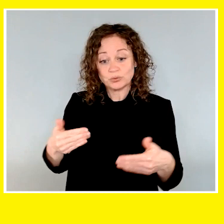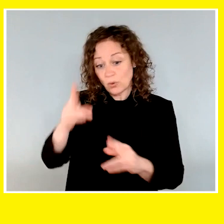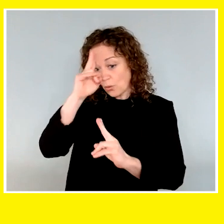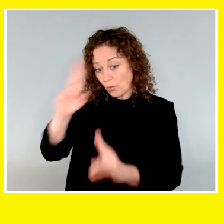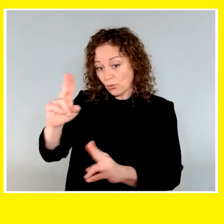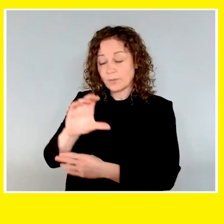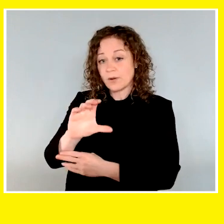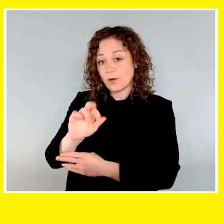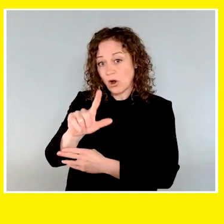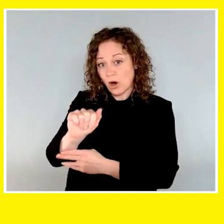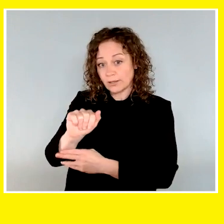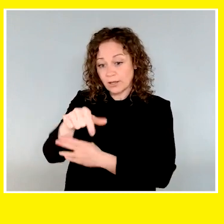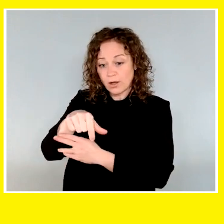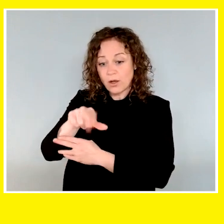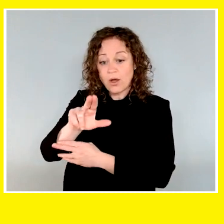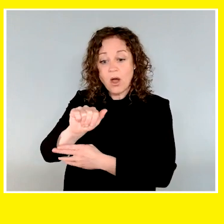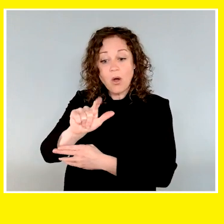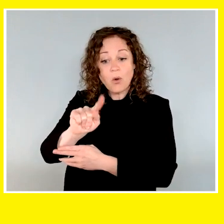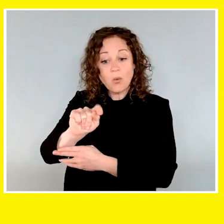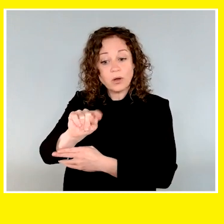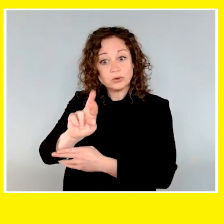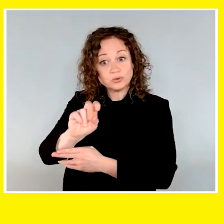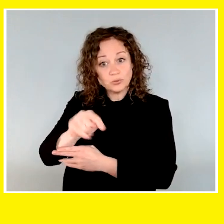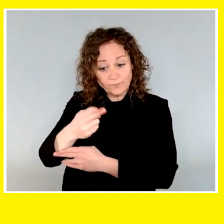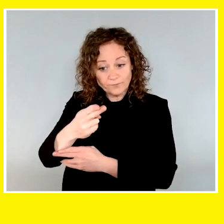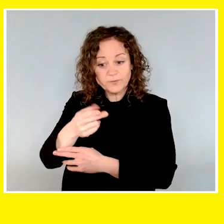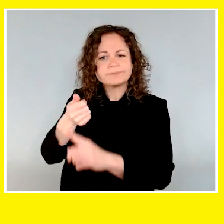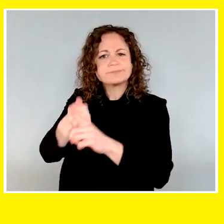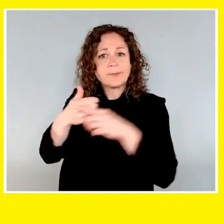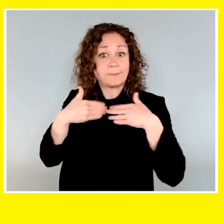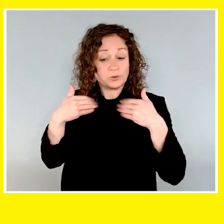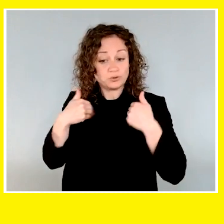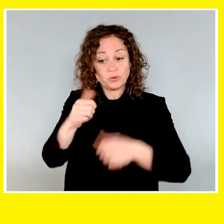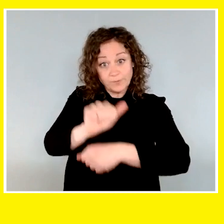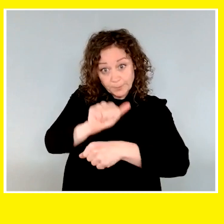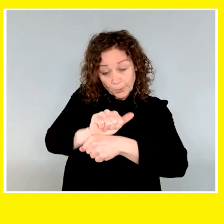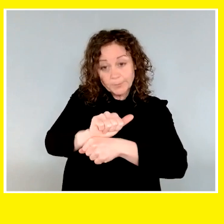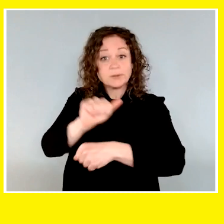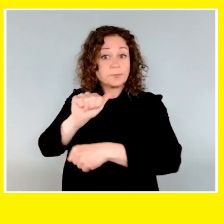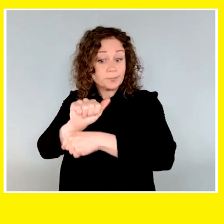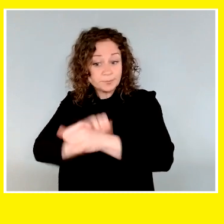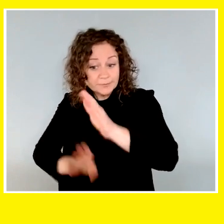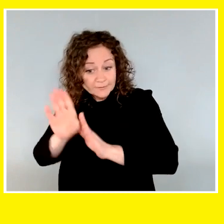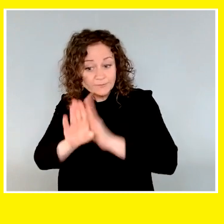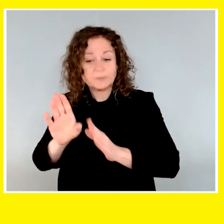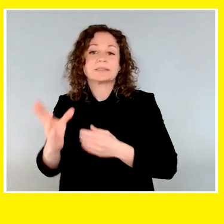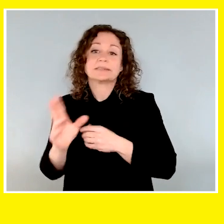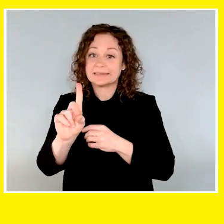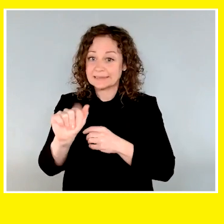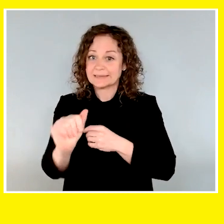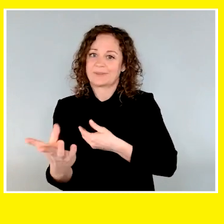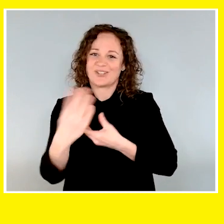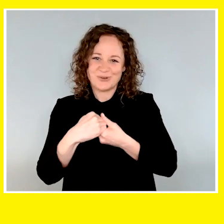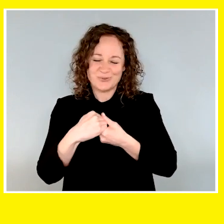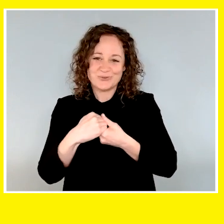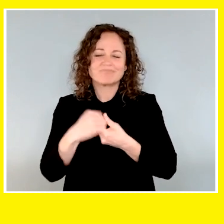more dogs. At this time, I'd like to welcome the Honourable Carla Qualtrough, Minister of Employment, Workforce Development and